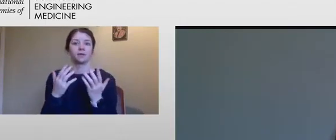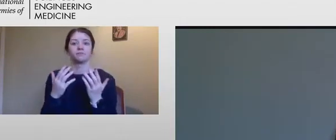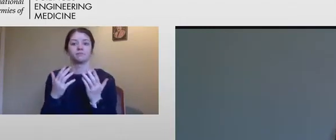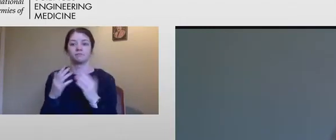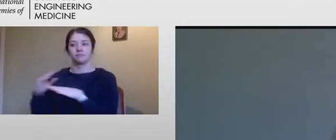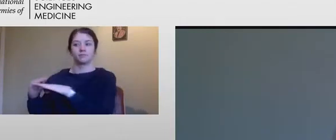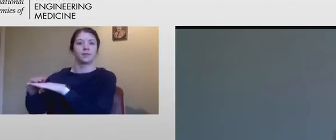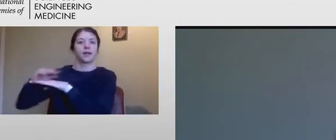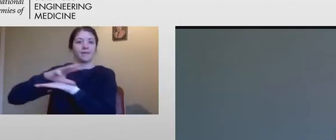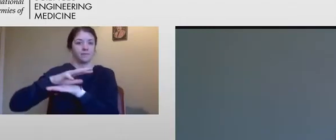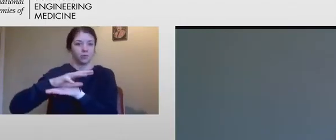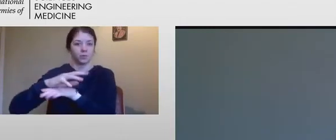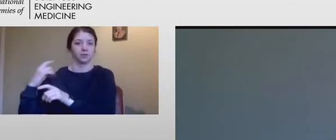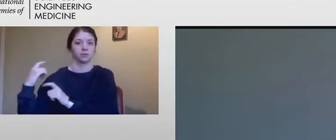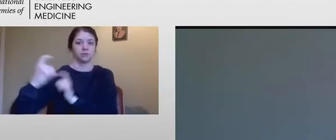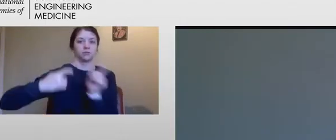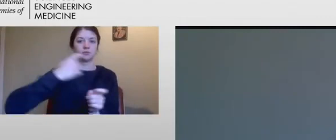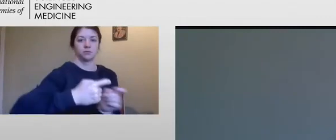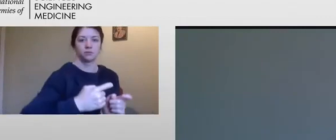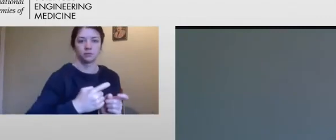they're able to contribute to the field.